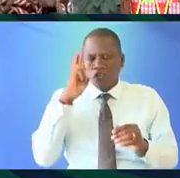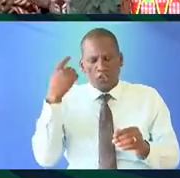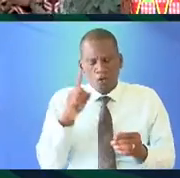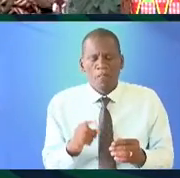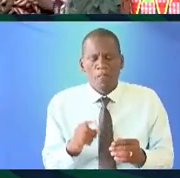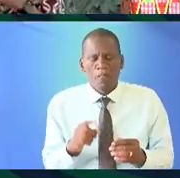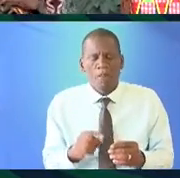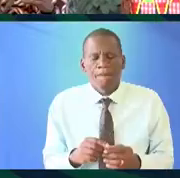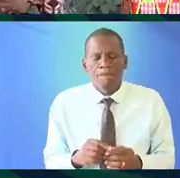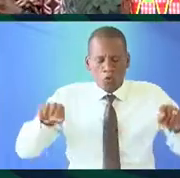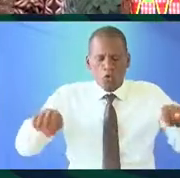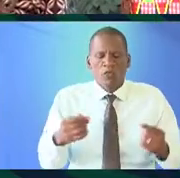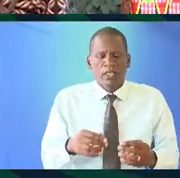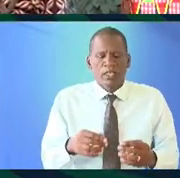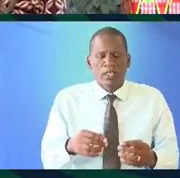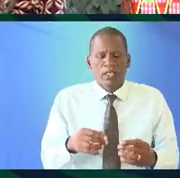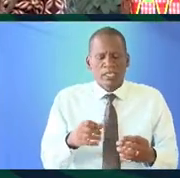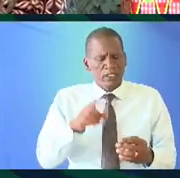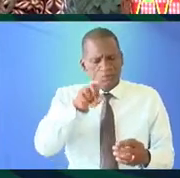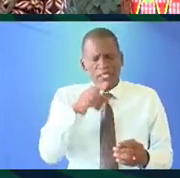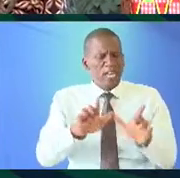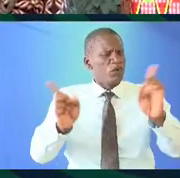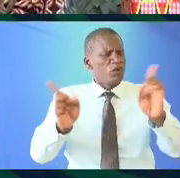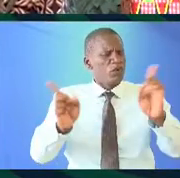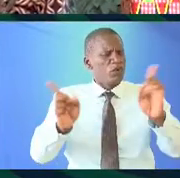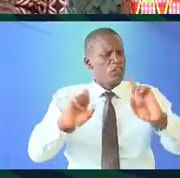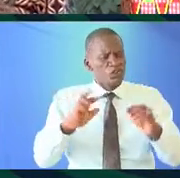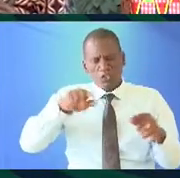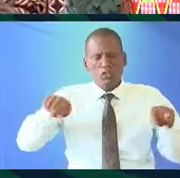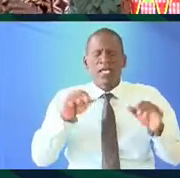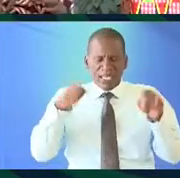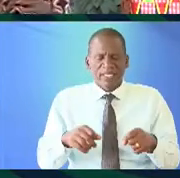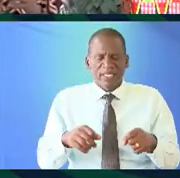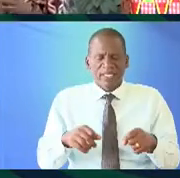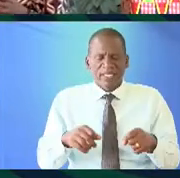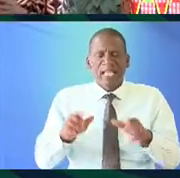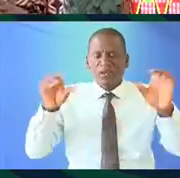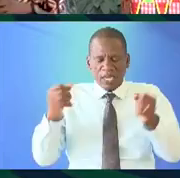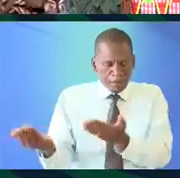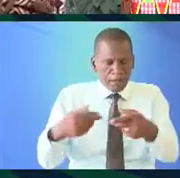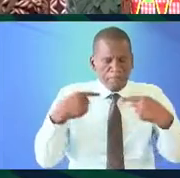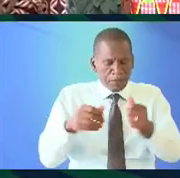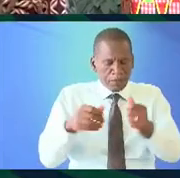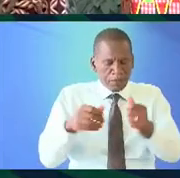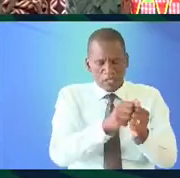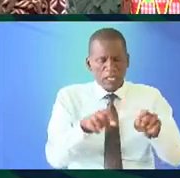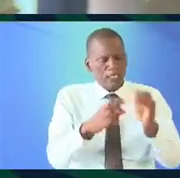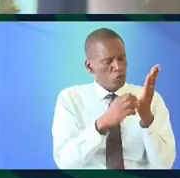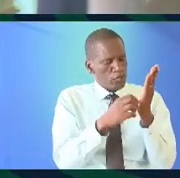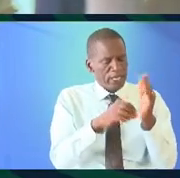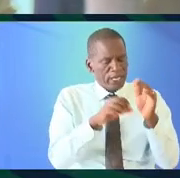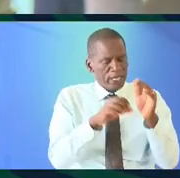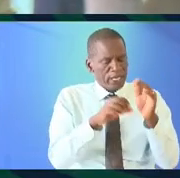you know conflict is very very mistaken okay language yes can bring people together as Swahili does for us